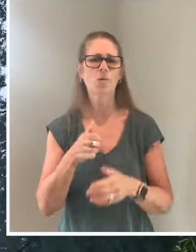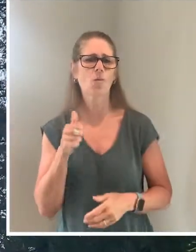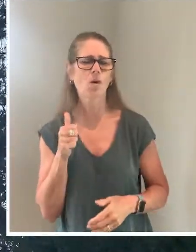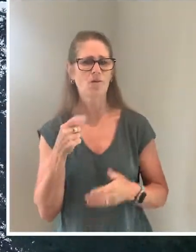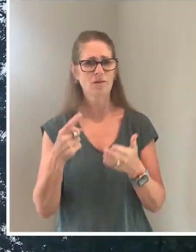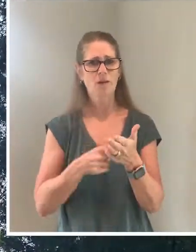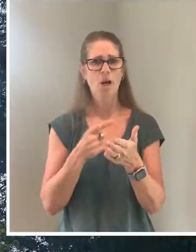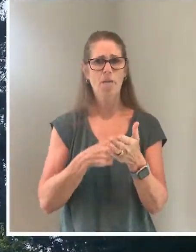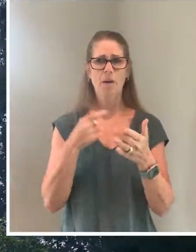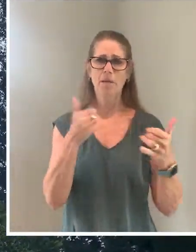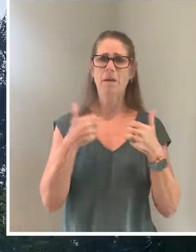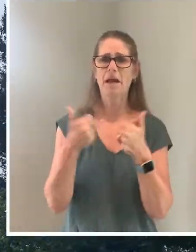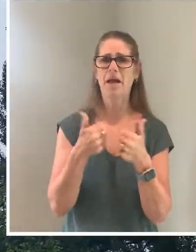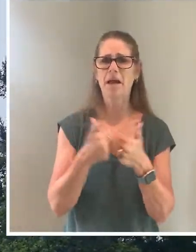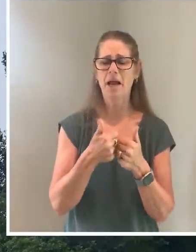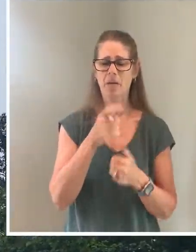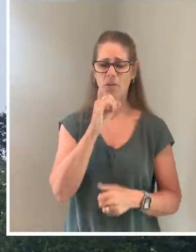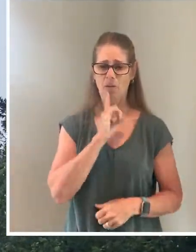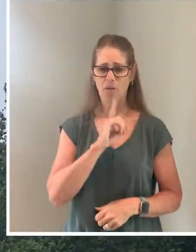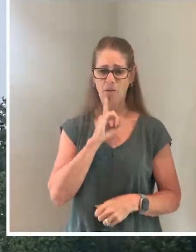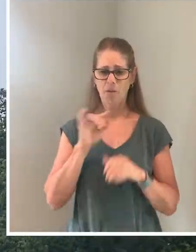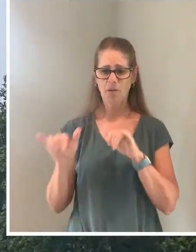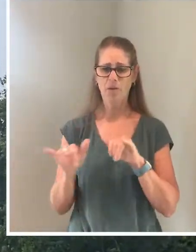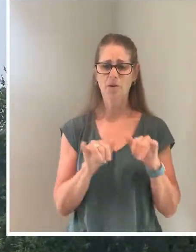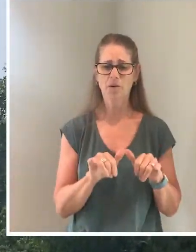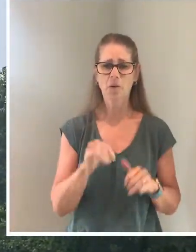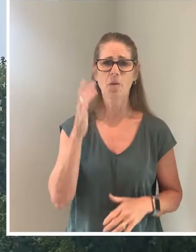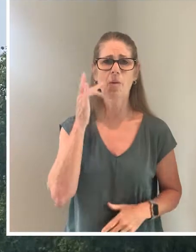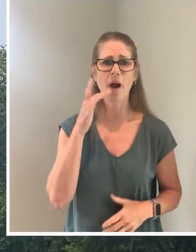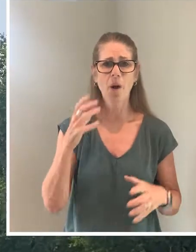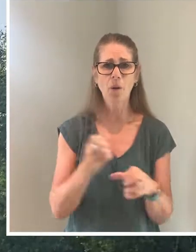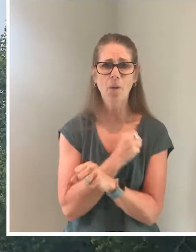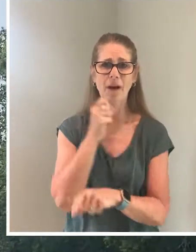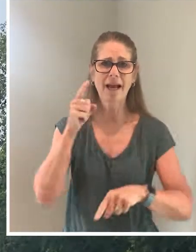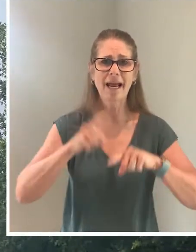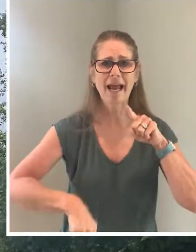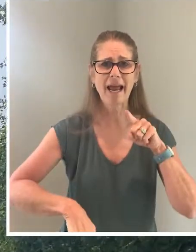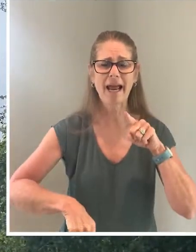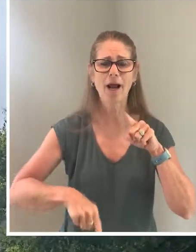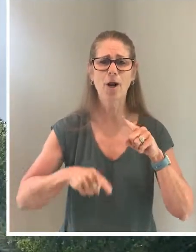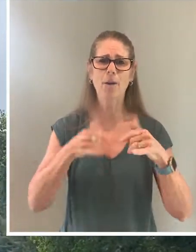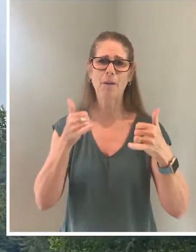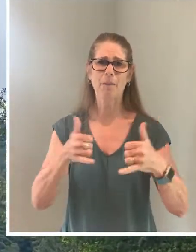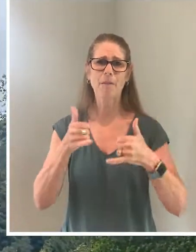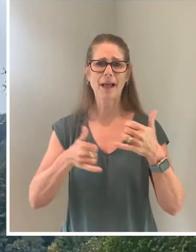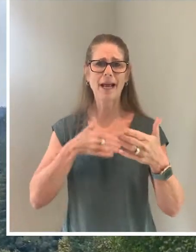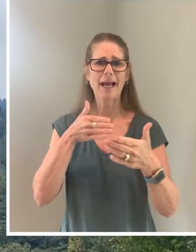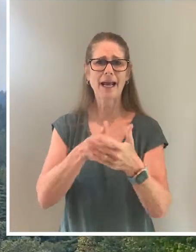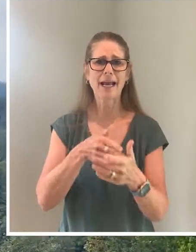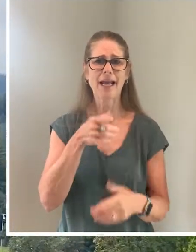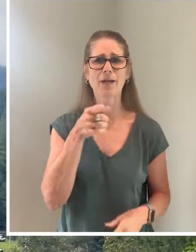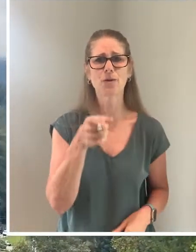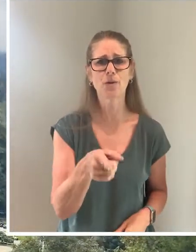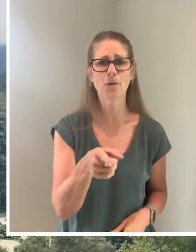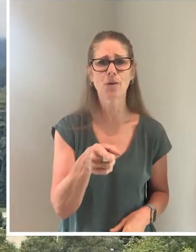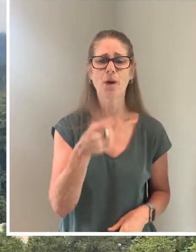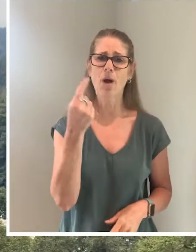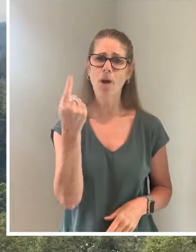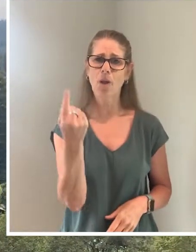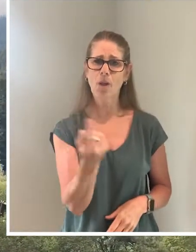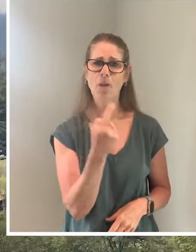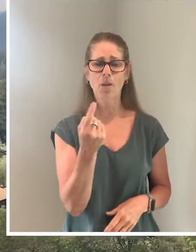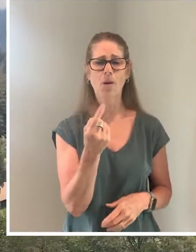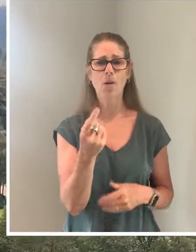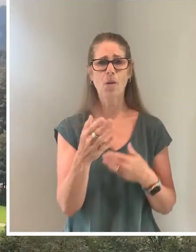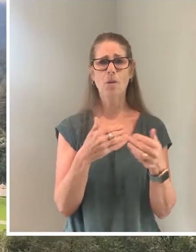lonely games too, because you can't win, because you'll play against you. All alone, whether you